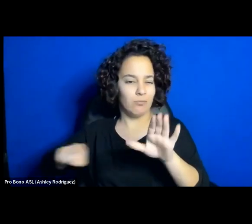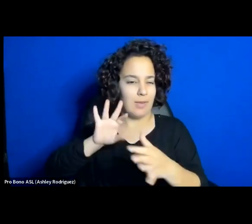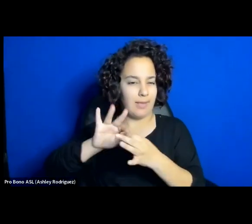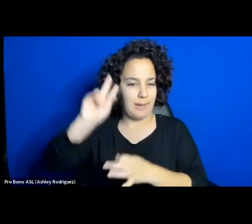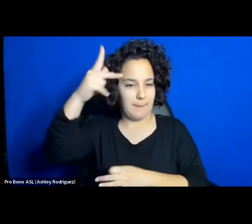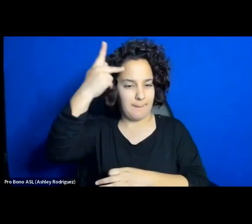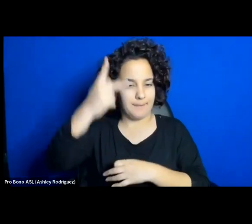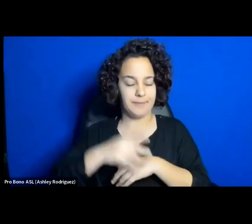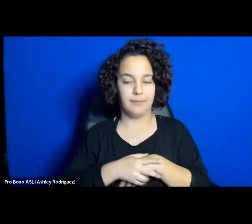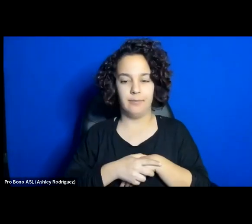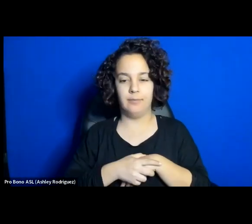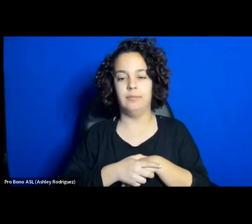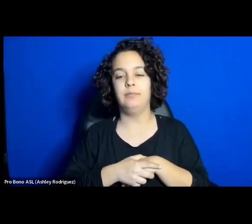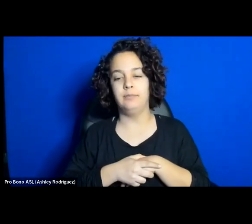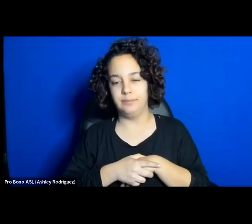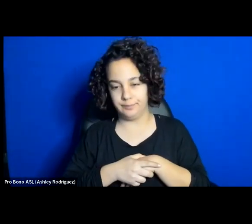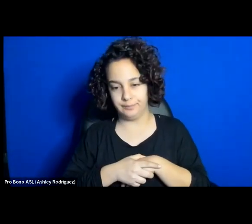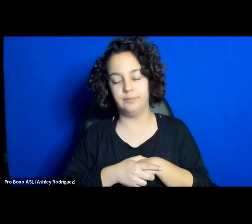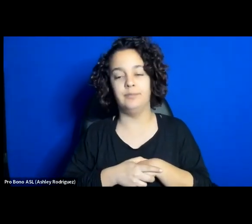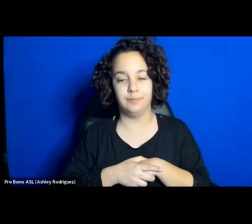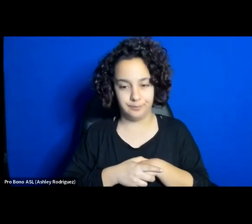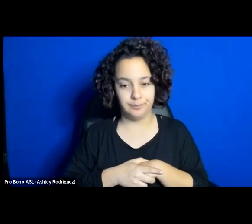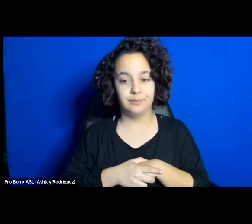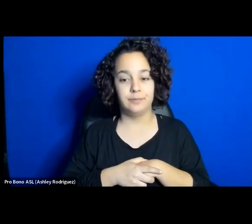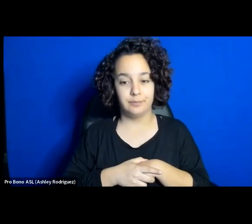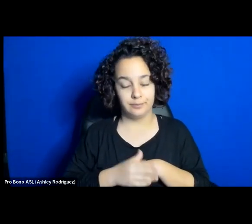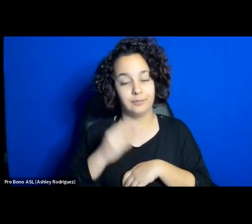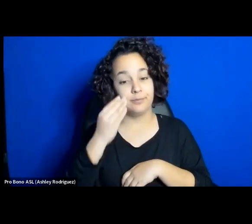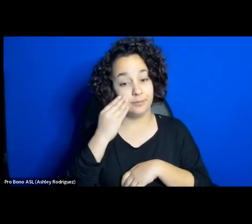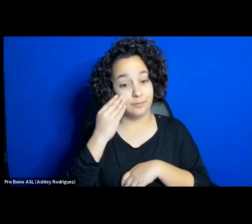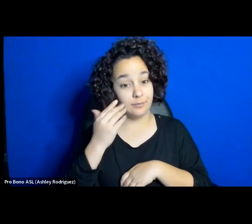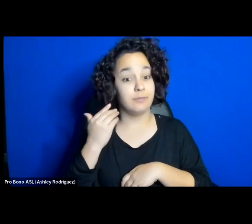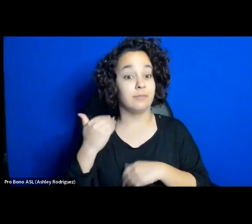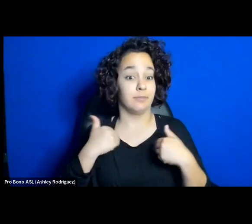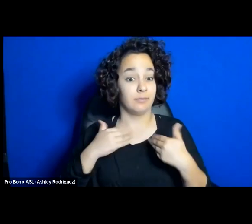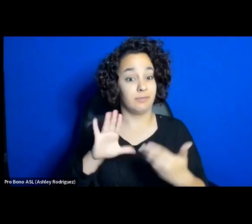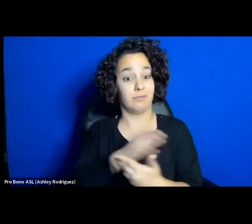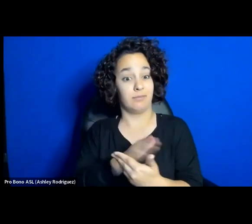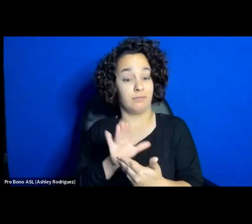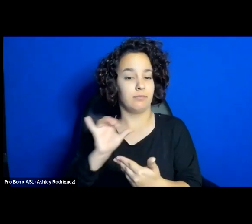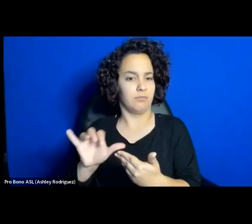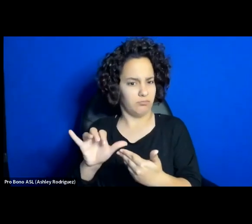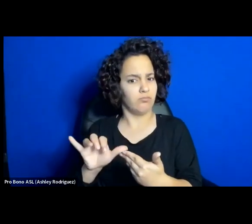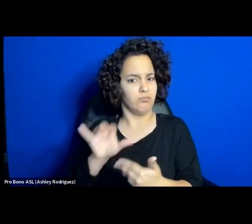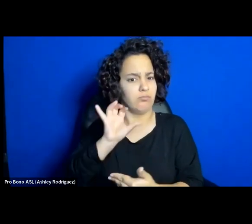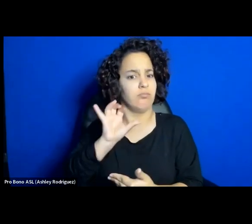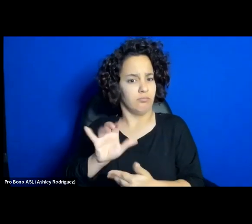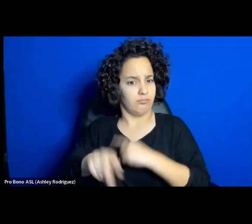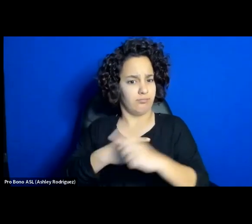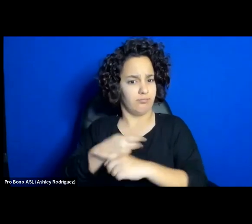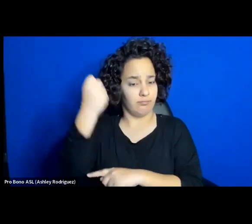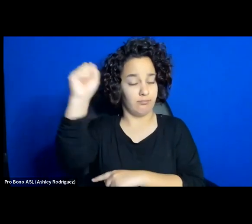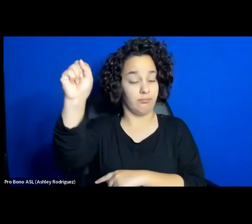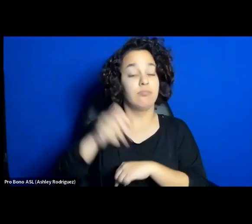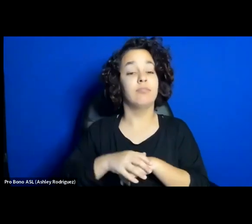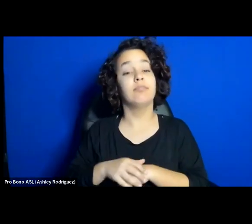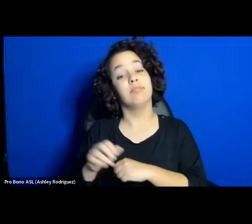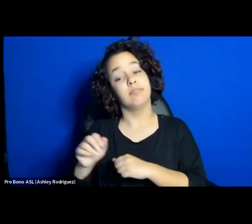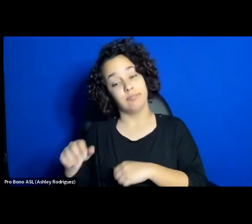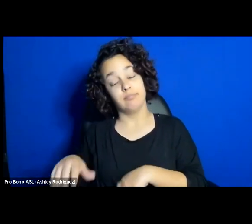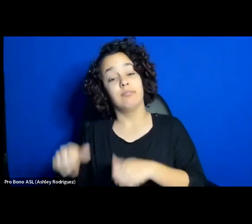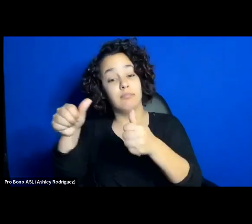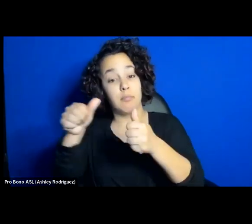art and socially engaged pop songs like Baraye, while also sharing posts, hashtags, and playful